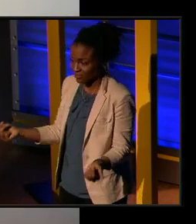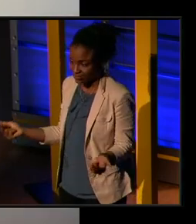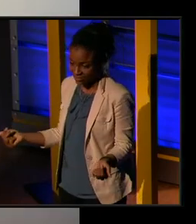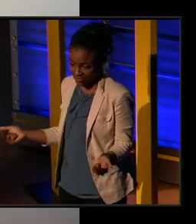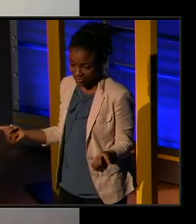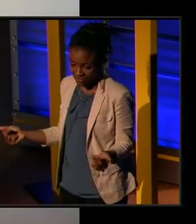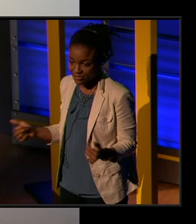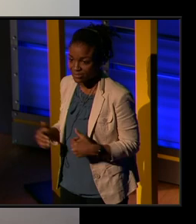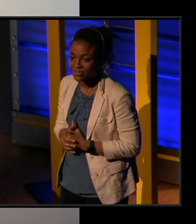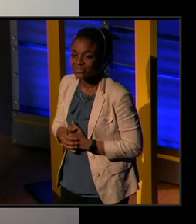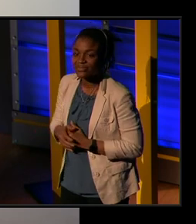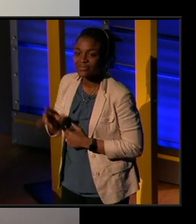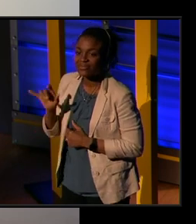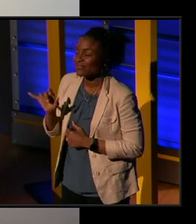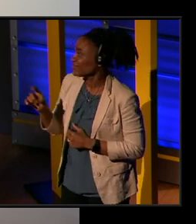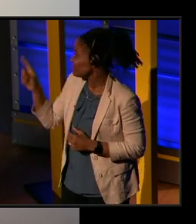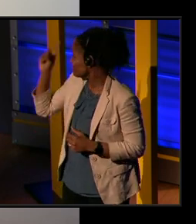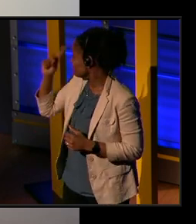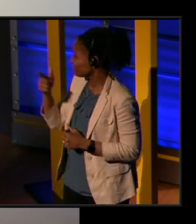I think it's, um,